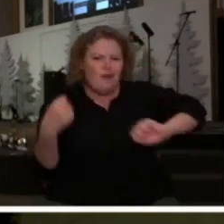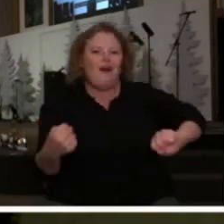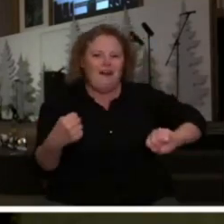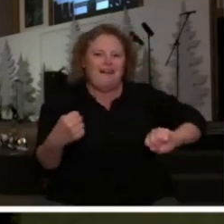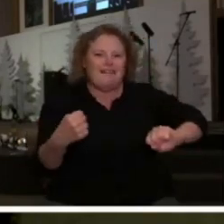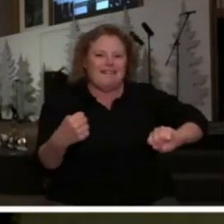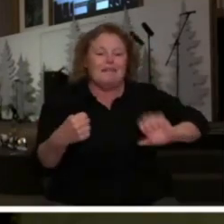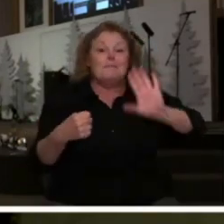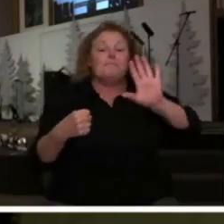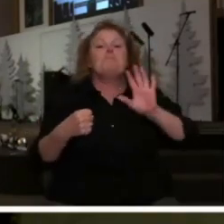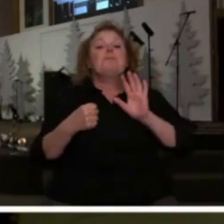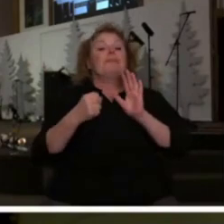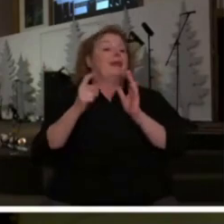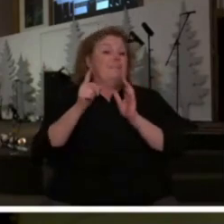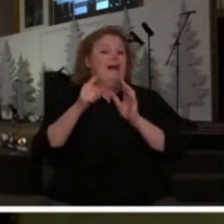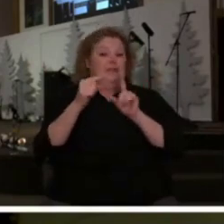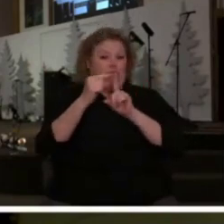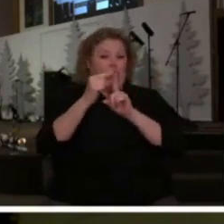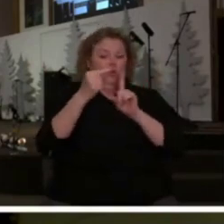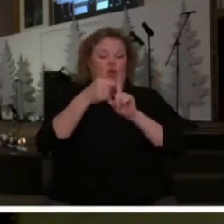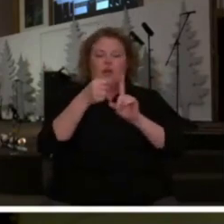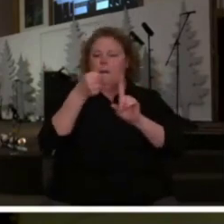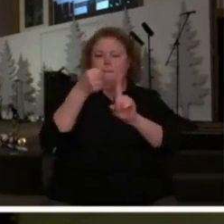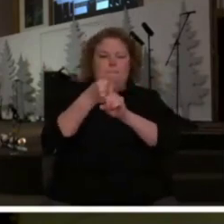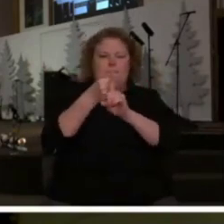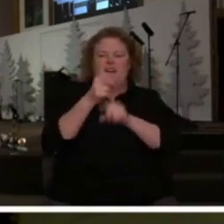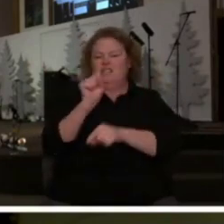But I want you to look for a moment at this word suddenly.